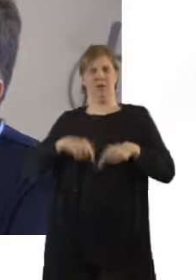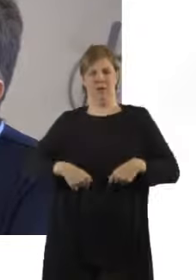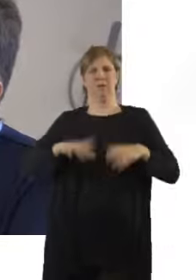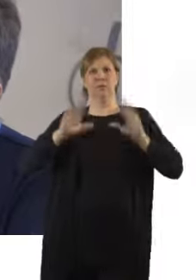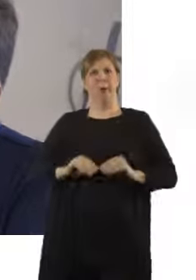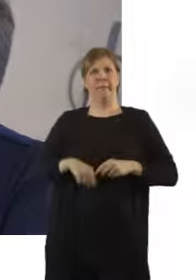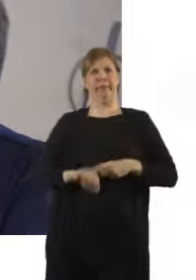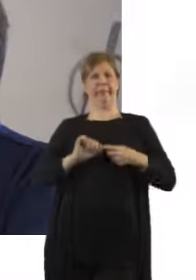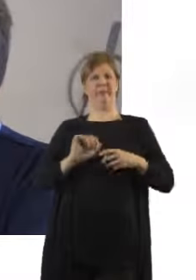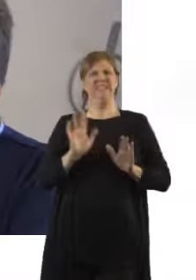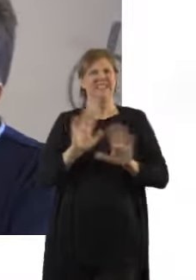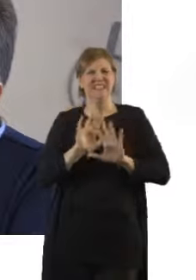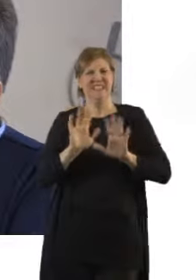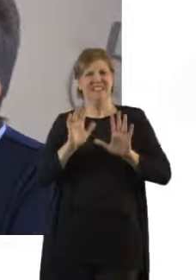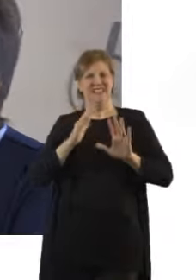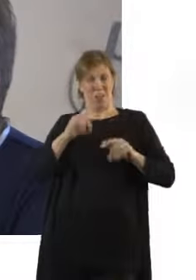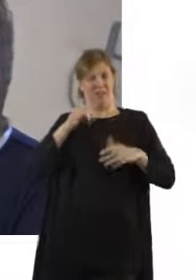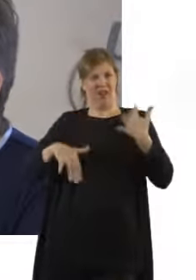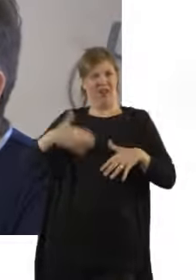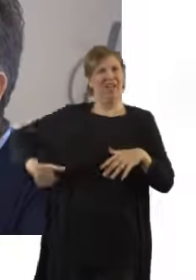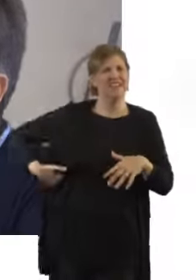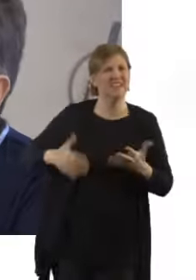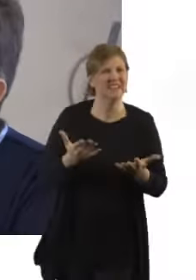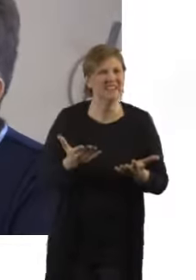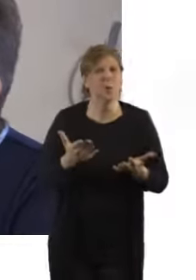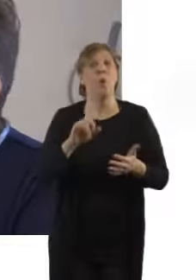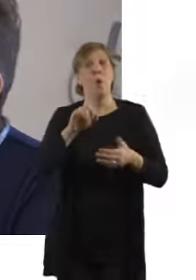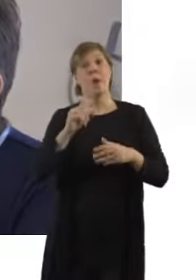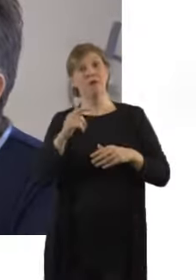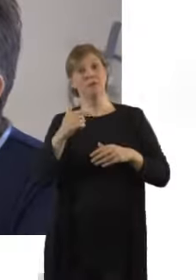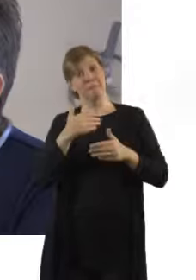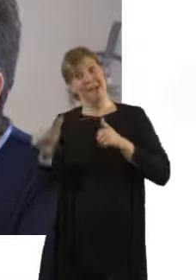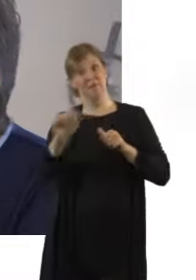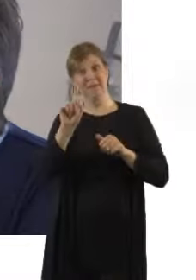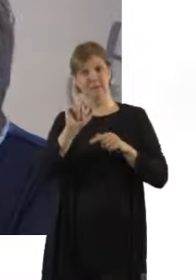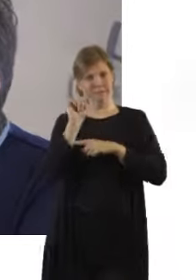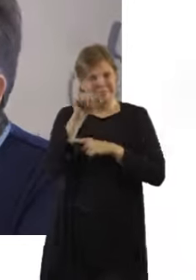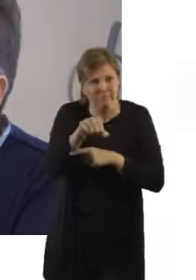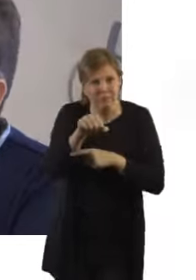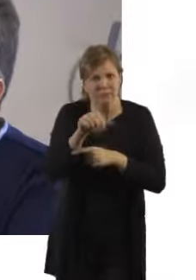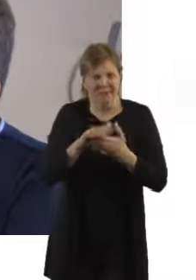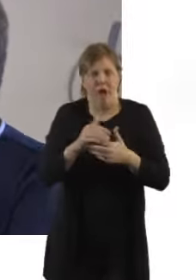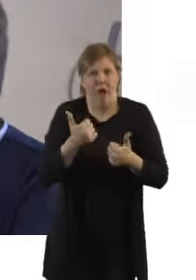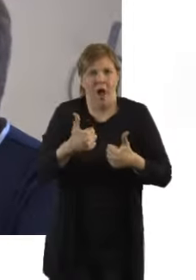So the more she has a leaning forward position, the better. It also gives her a sense that she's in control.